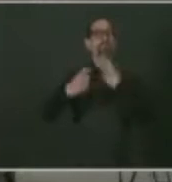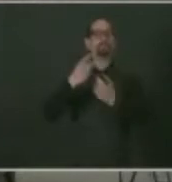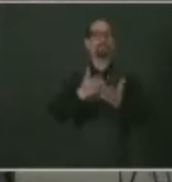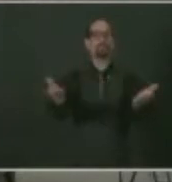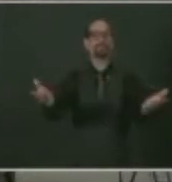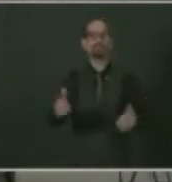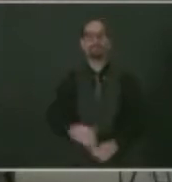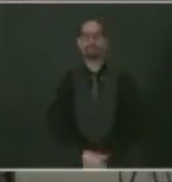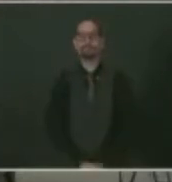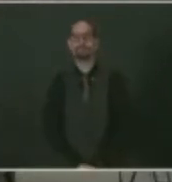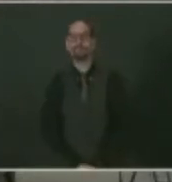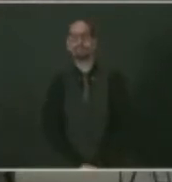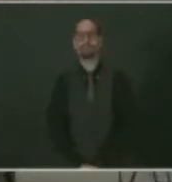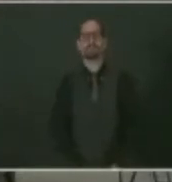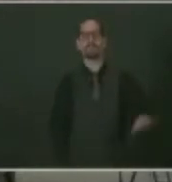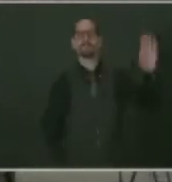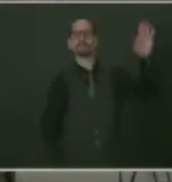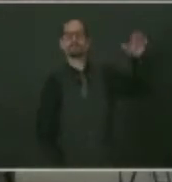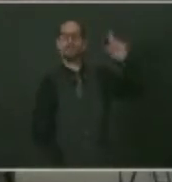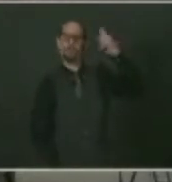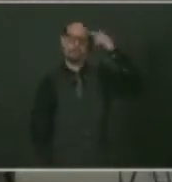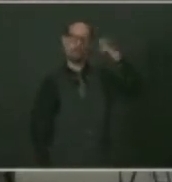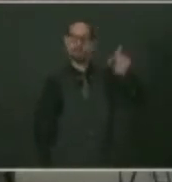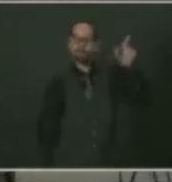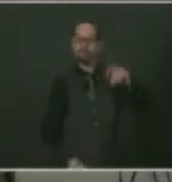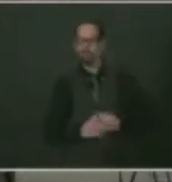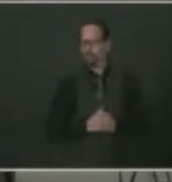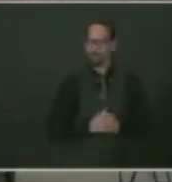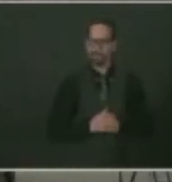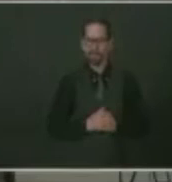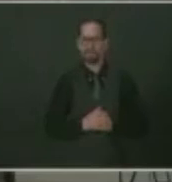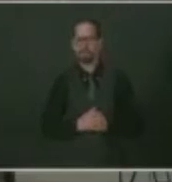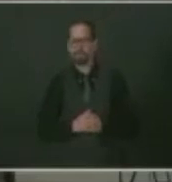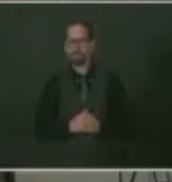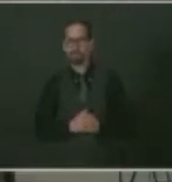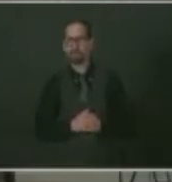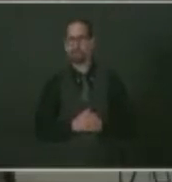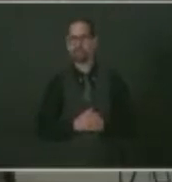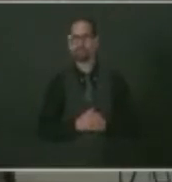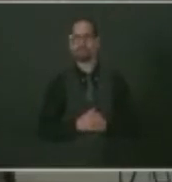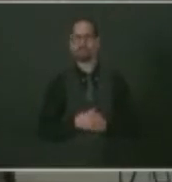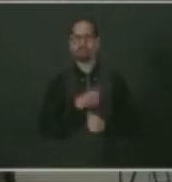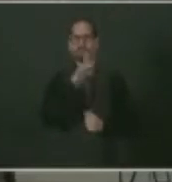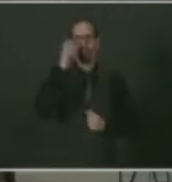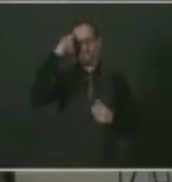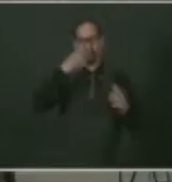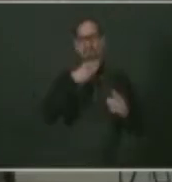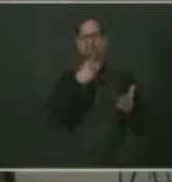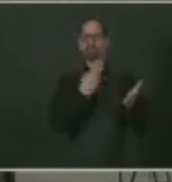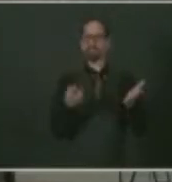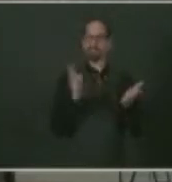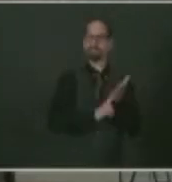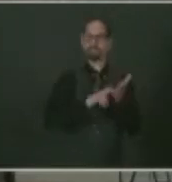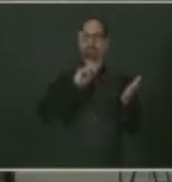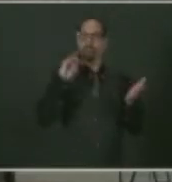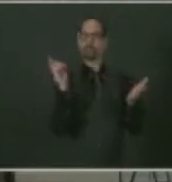A significant element of the rationalization behind the issuance of the executive order was the inability of the Rhode Island General Assembly to